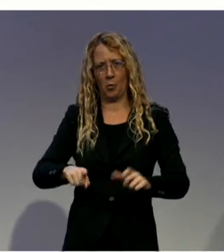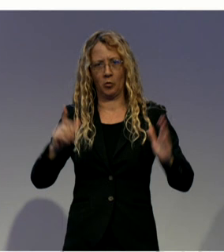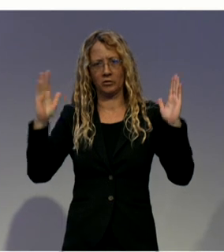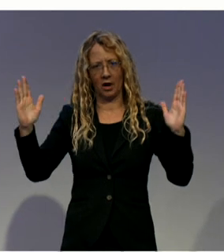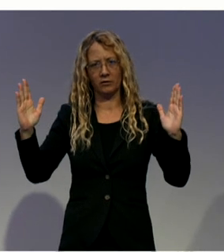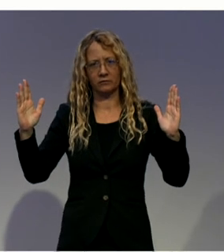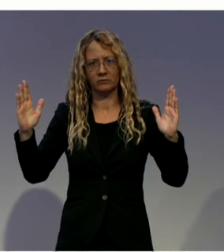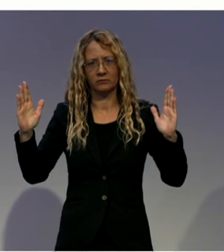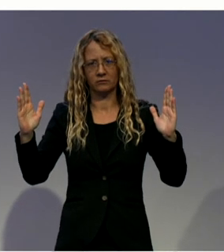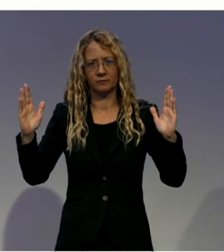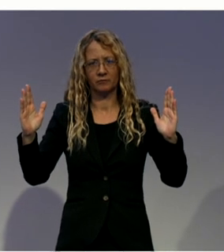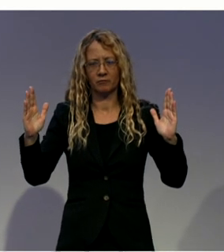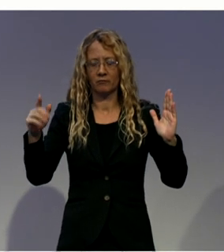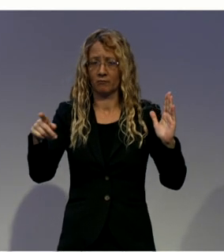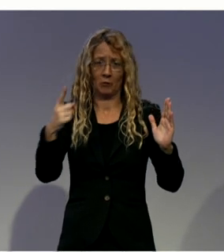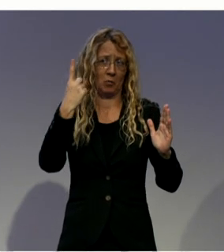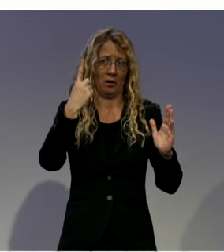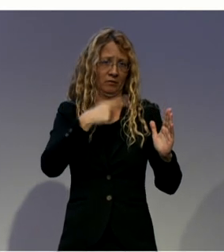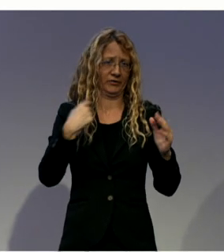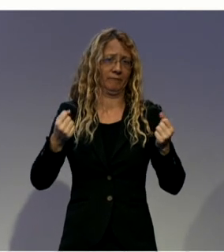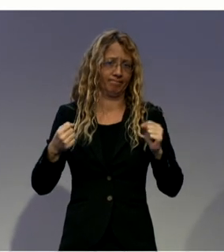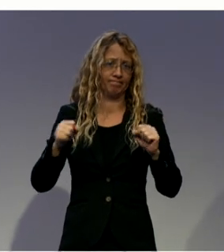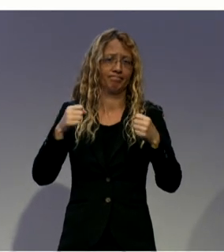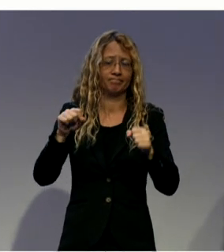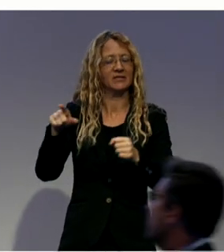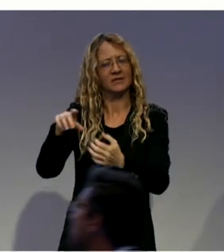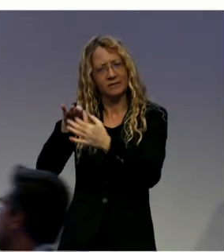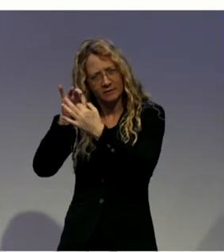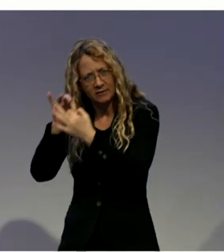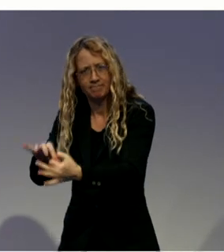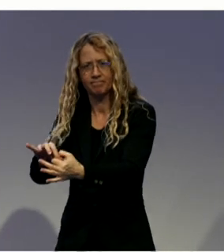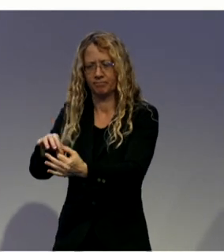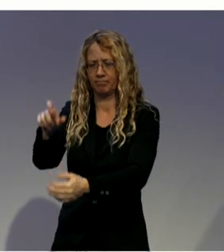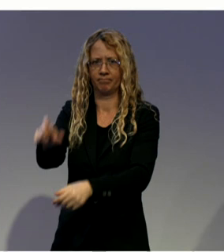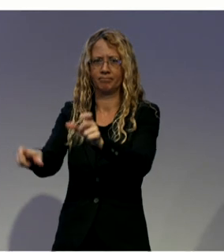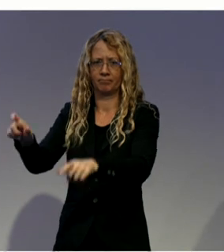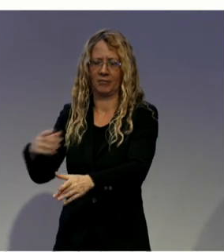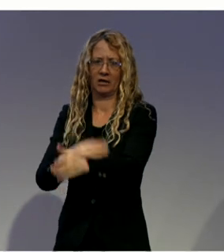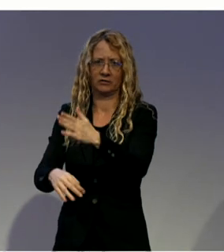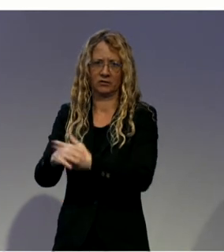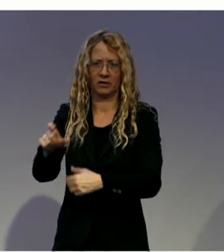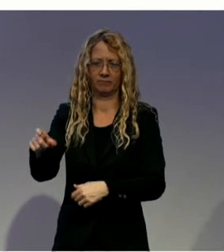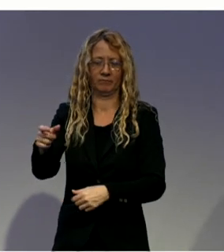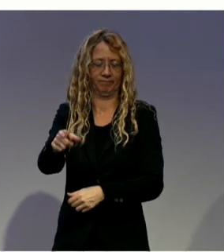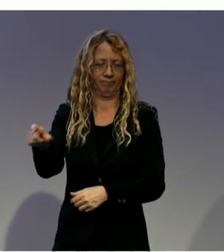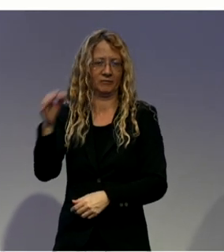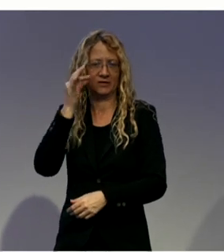to Indigenous disability and has been recognized provincially within Canada.